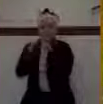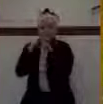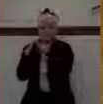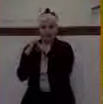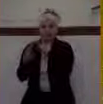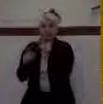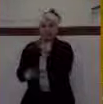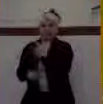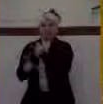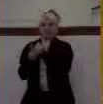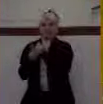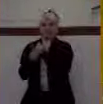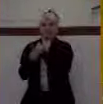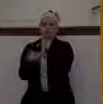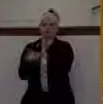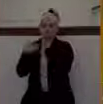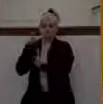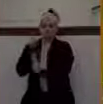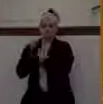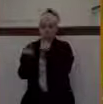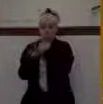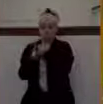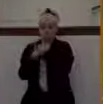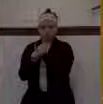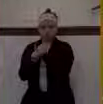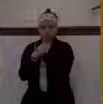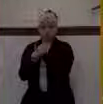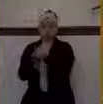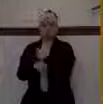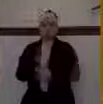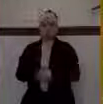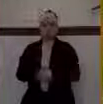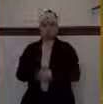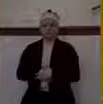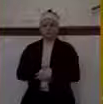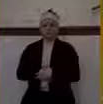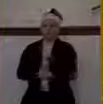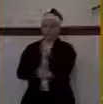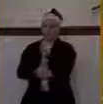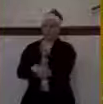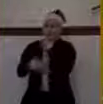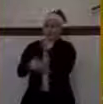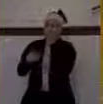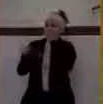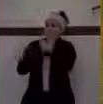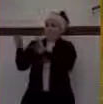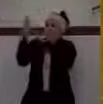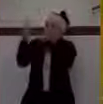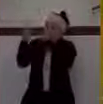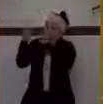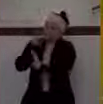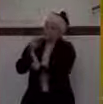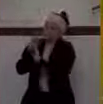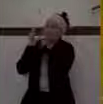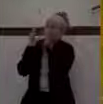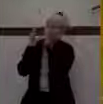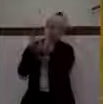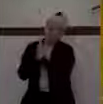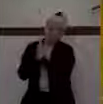The Bible, it doesn't tell us here, but in 2 Chronicles chapter 12, Rehoboam humbles himself before the Lord and he prays to God.